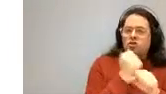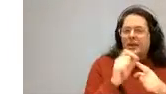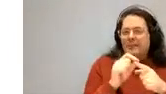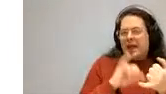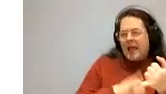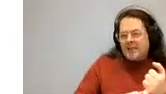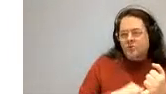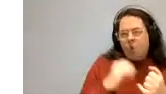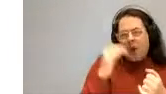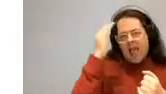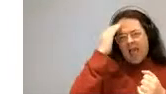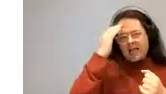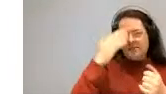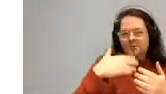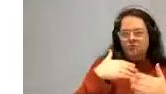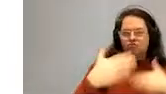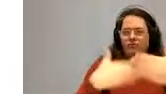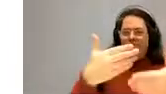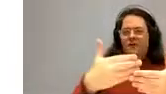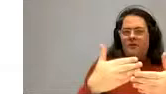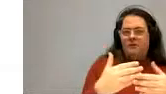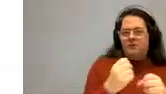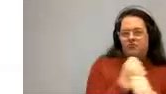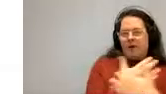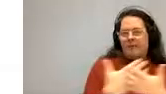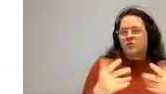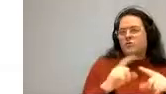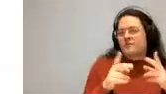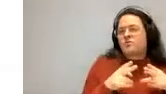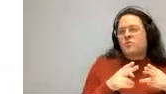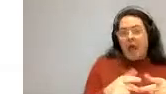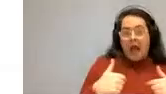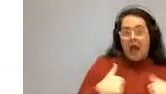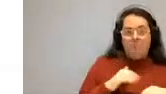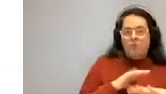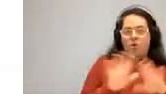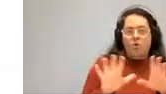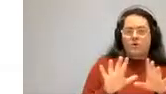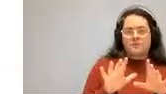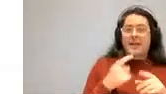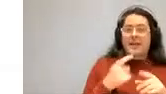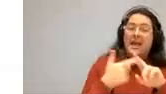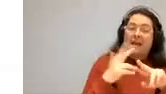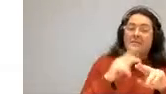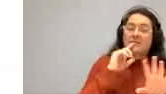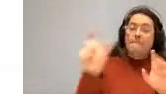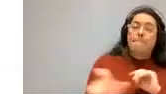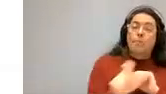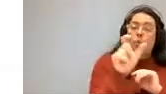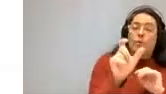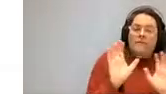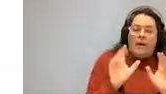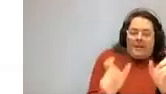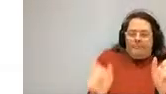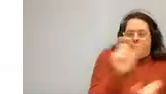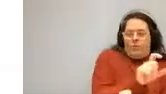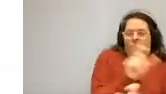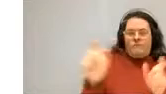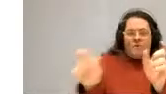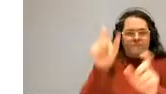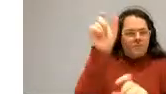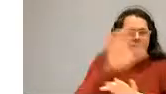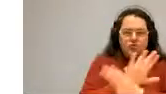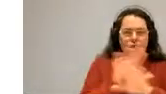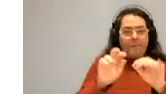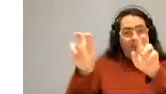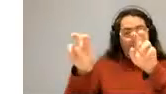grammar. Um, so if I ever say movement or fronting, just, you know, from you think about there's a relationship and positions. That's all I really mean, but I often